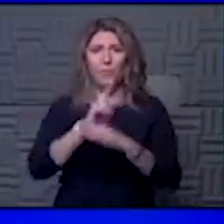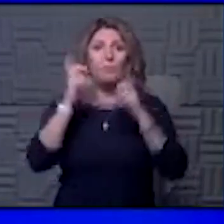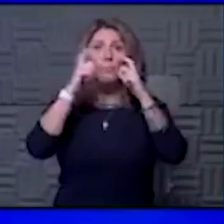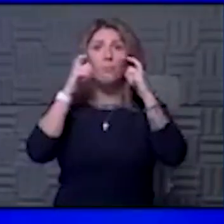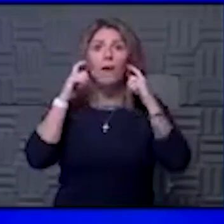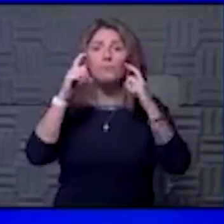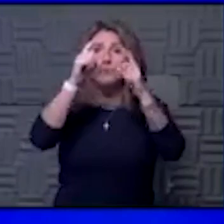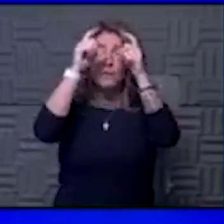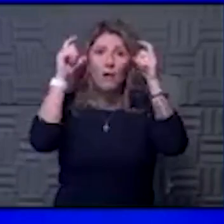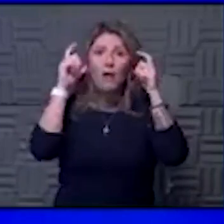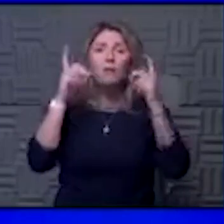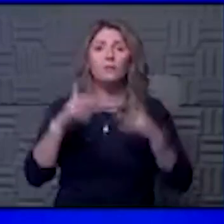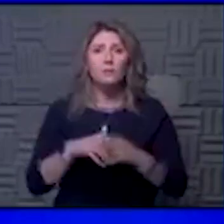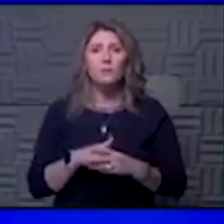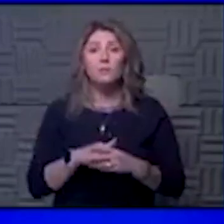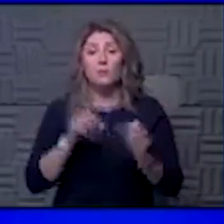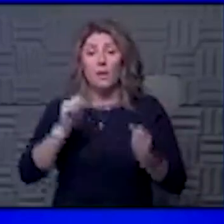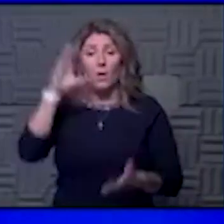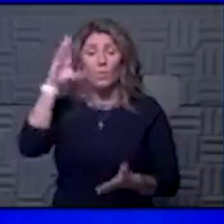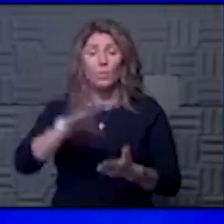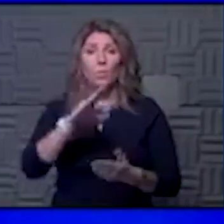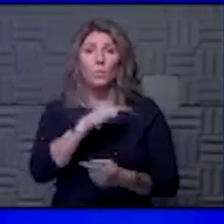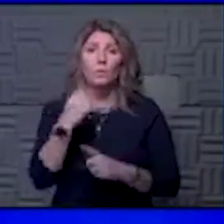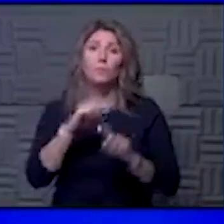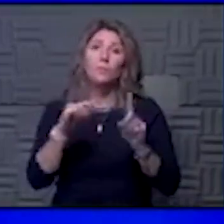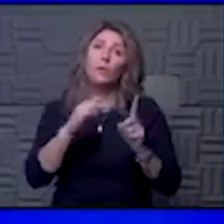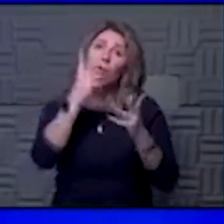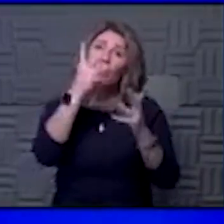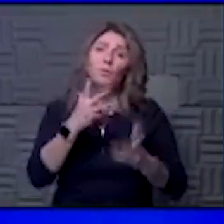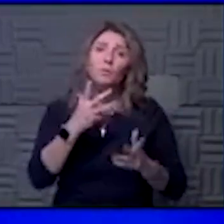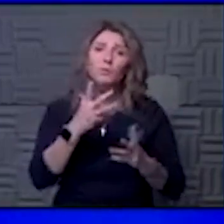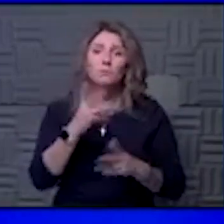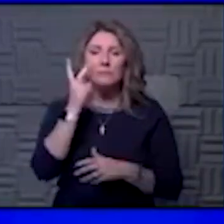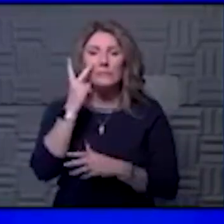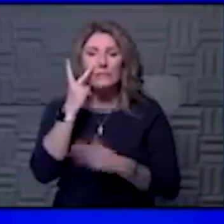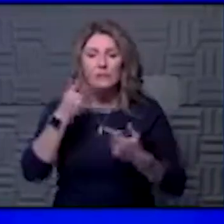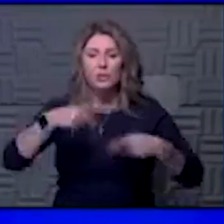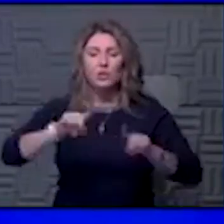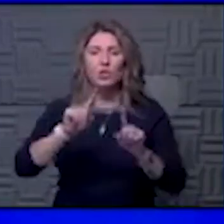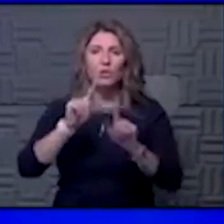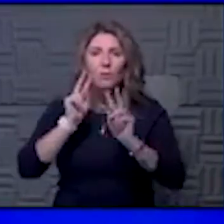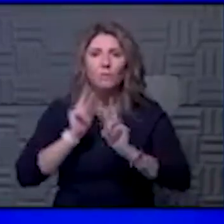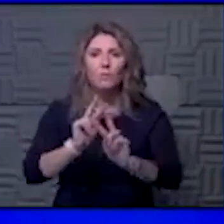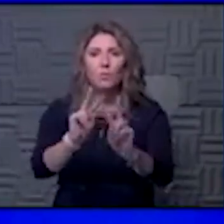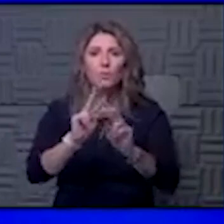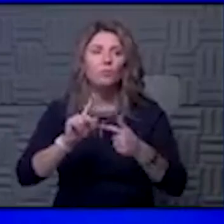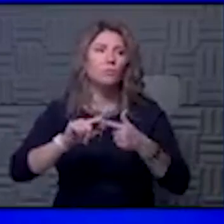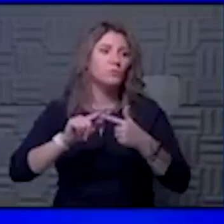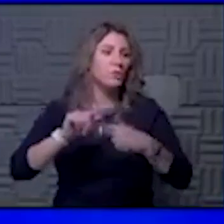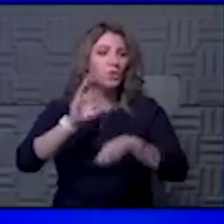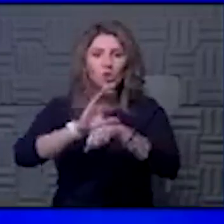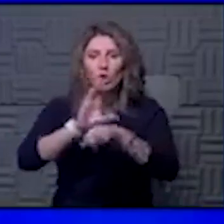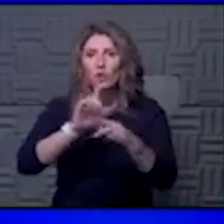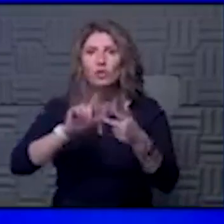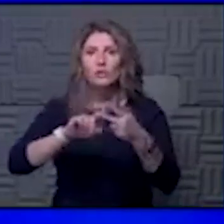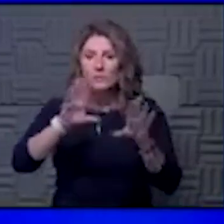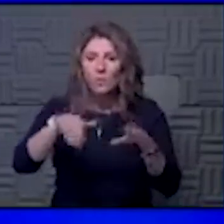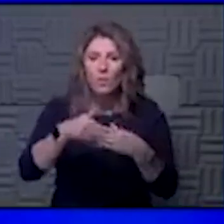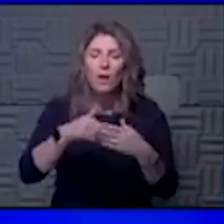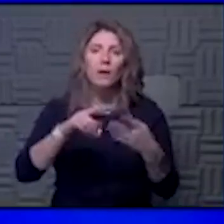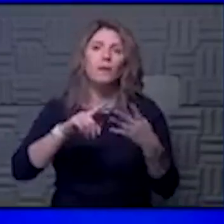You can reduce the risk as much as possible, but unfortunately we see that during funerals, during church services, during weddings or parties,